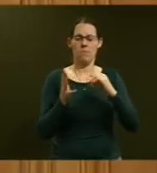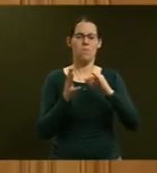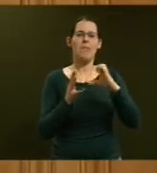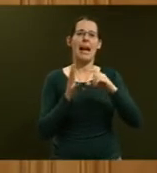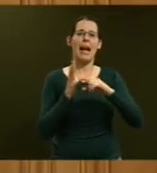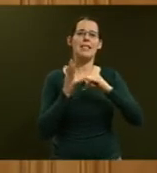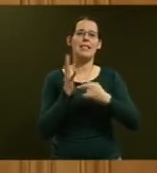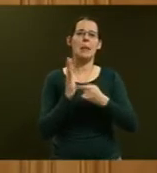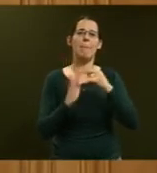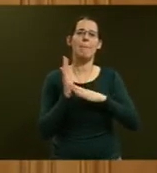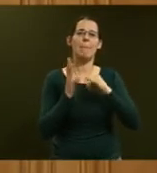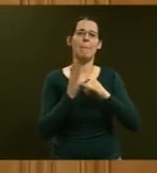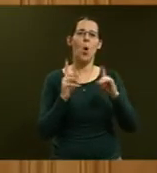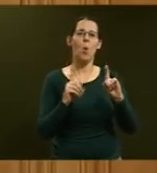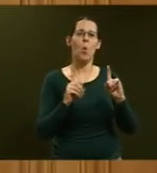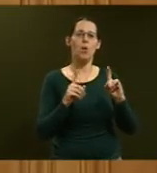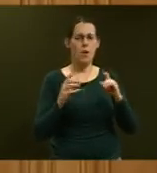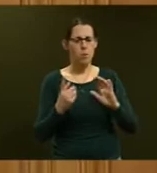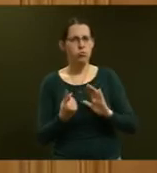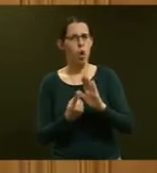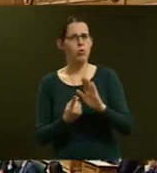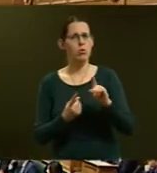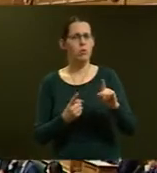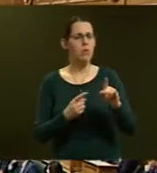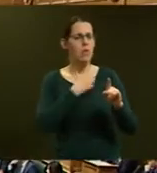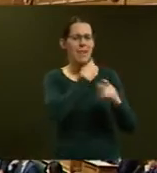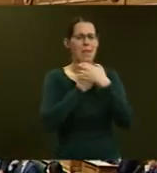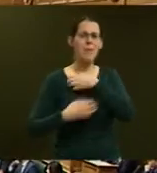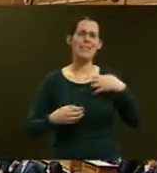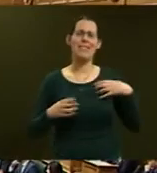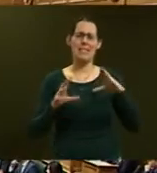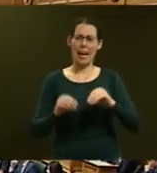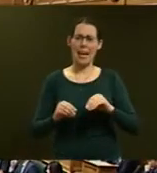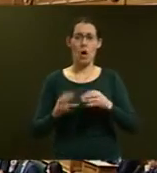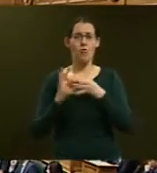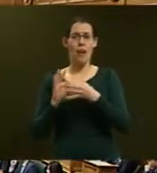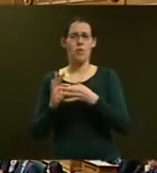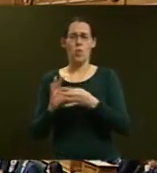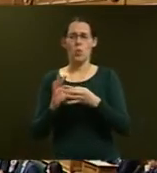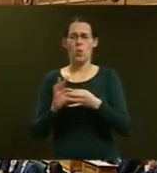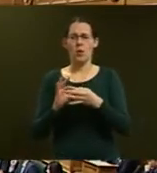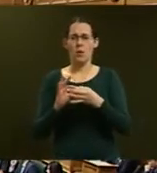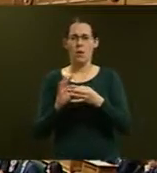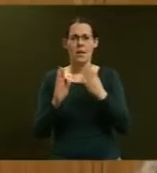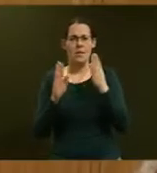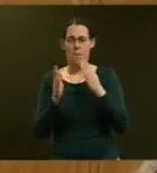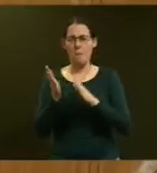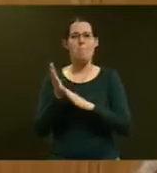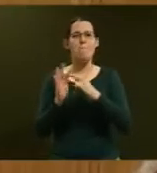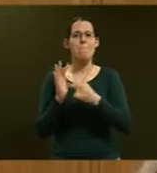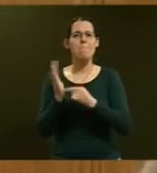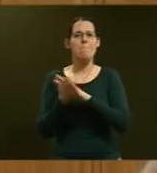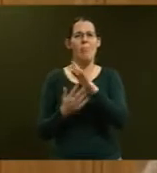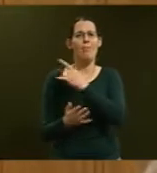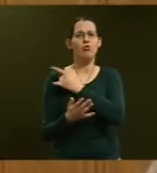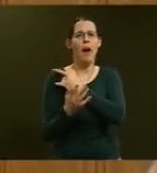to curb the smuggling of methamphetamines into New Zealand? The Honourable Mekafatari. Mr Speaker, this coalition government